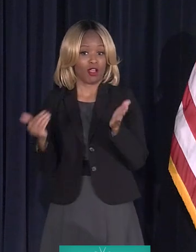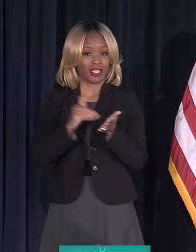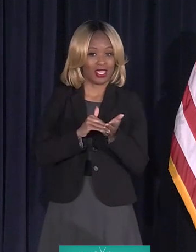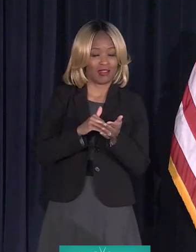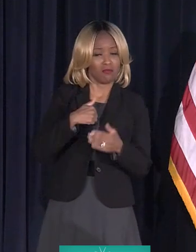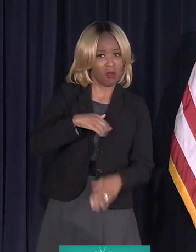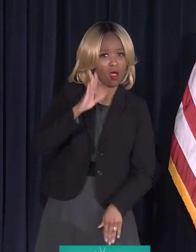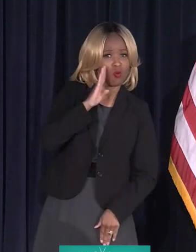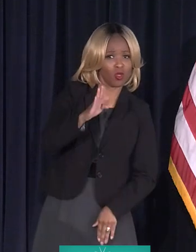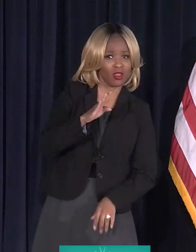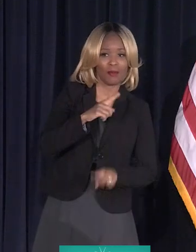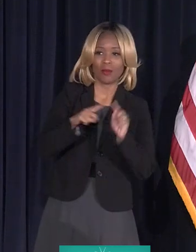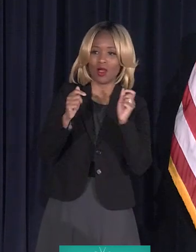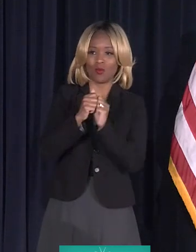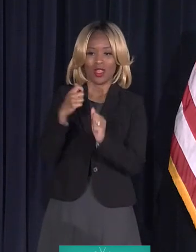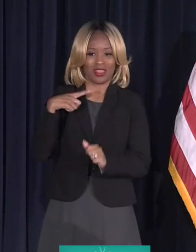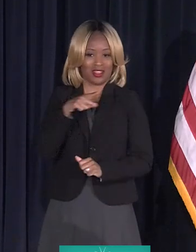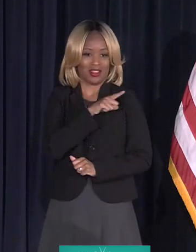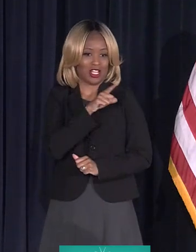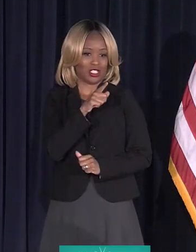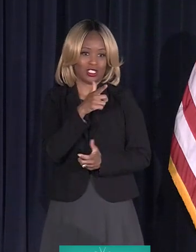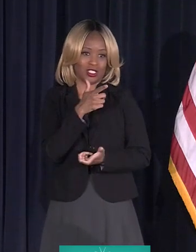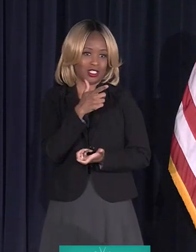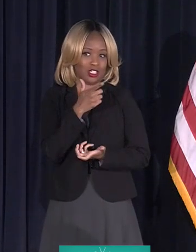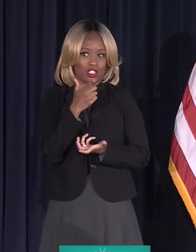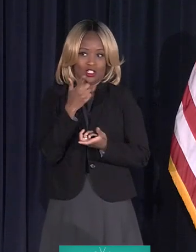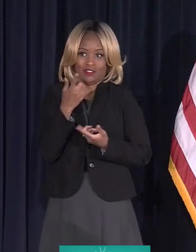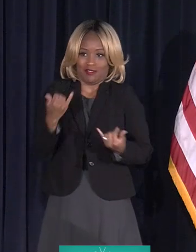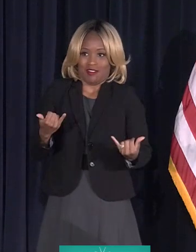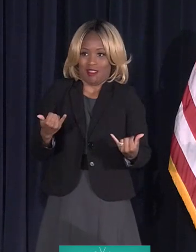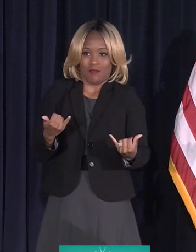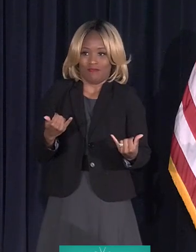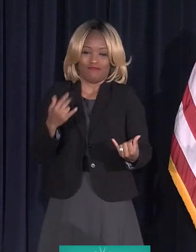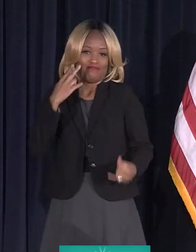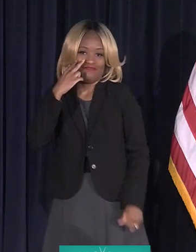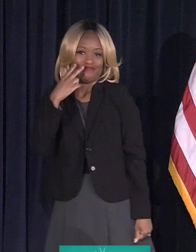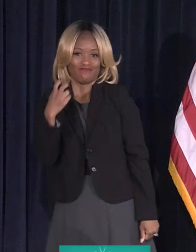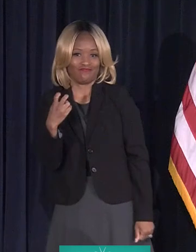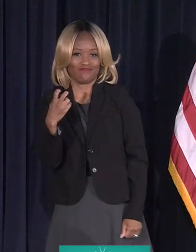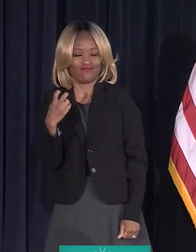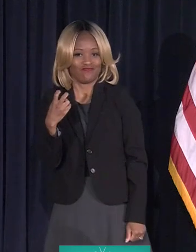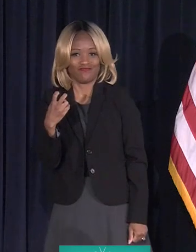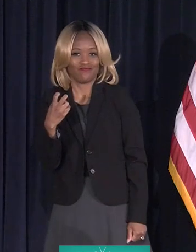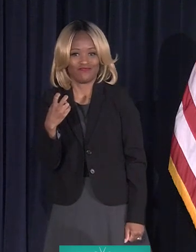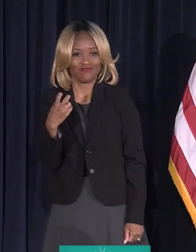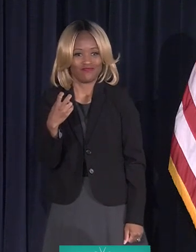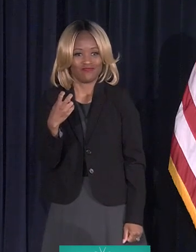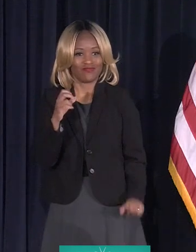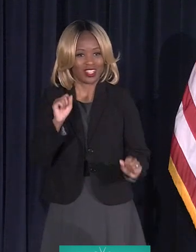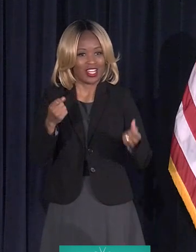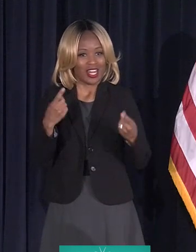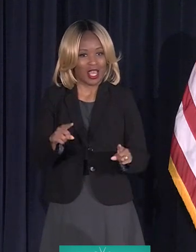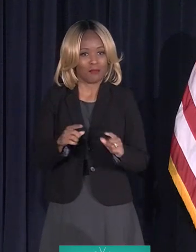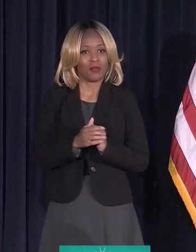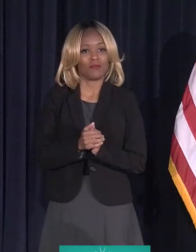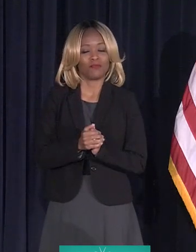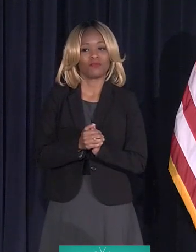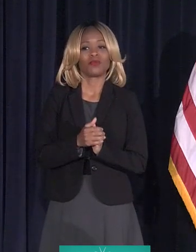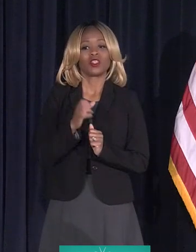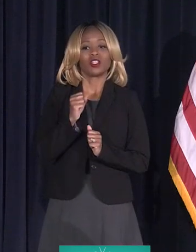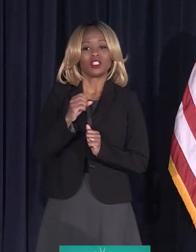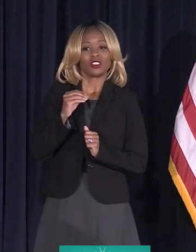say, with the makeup of the legislature right now, I just don't think that would fall on fertile ground. So what we've tried to do are some things